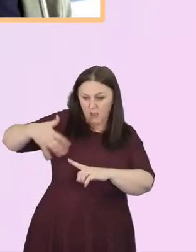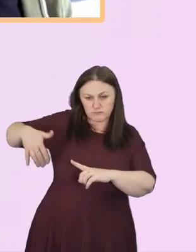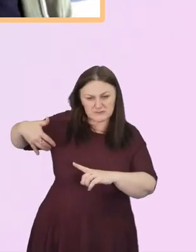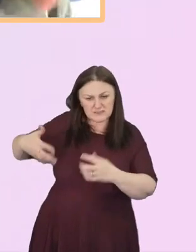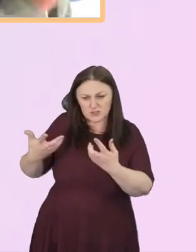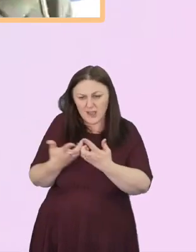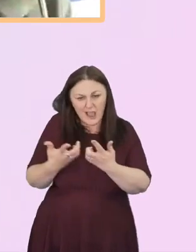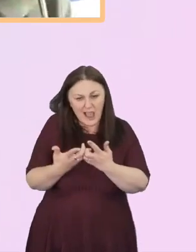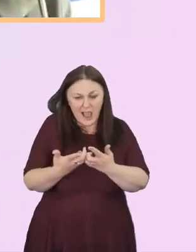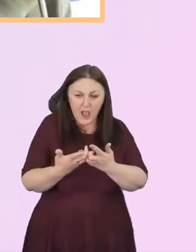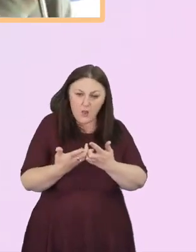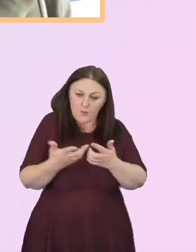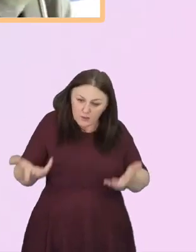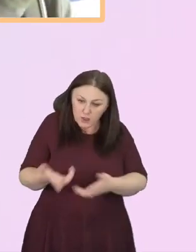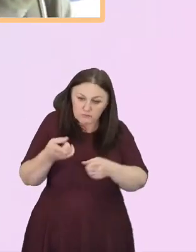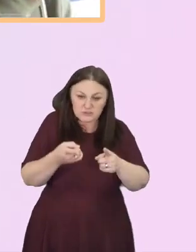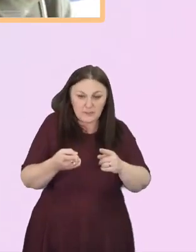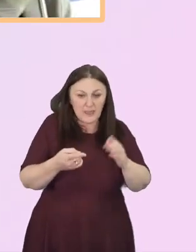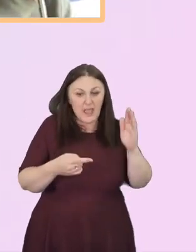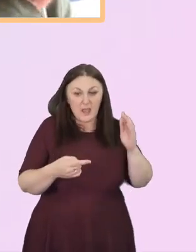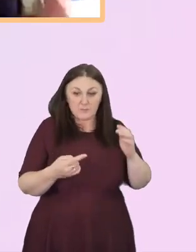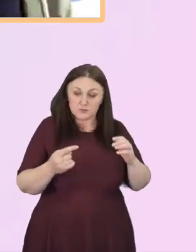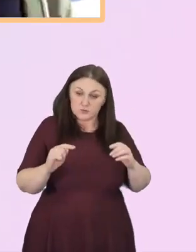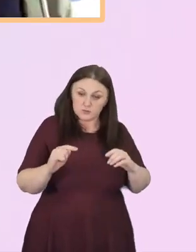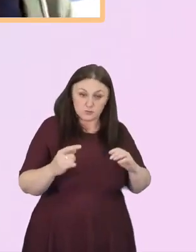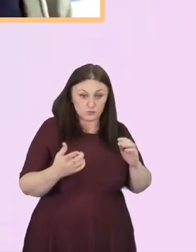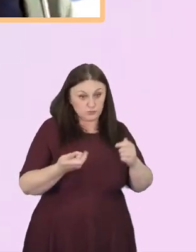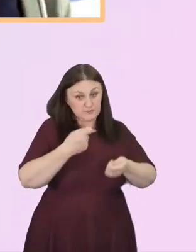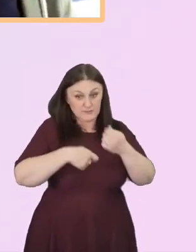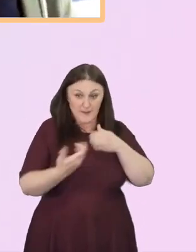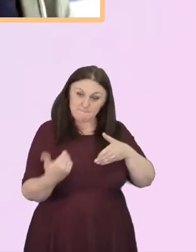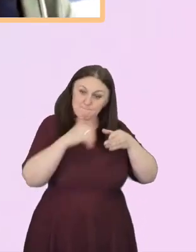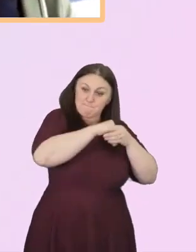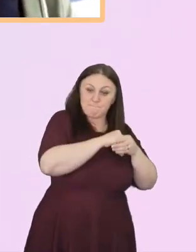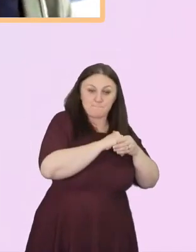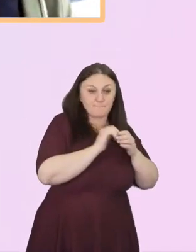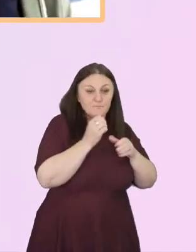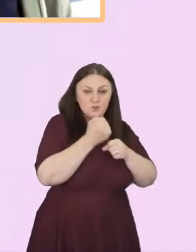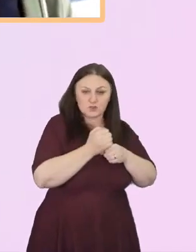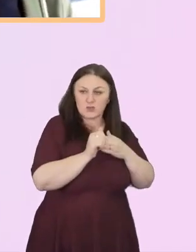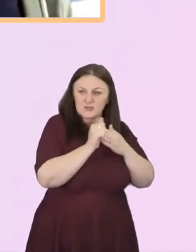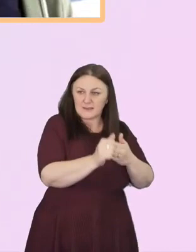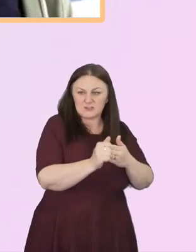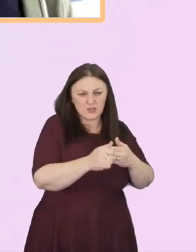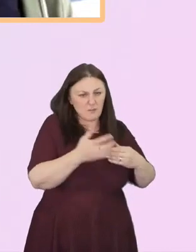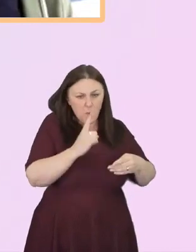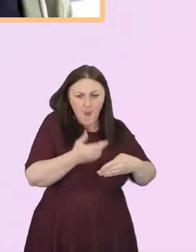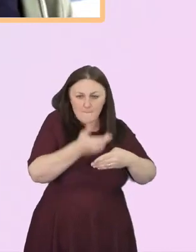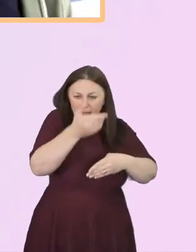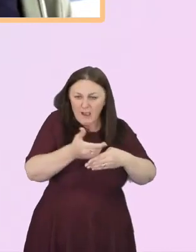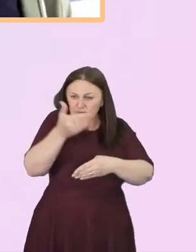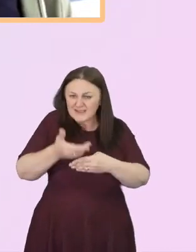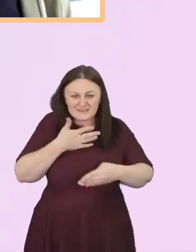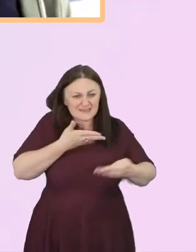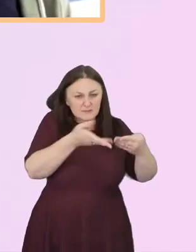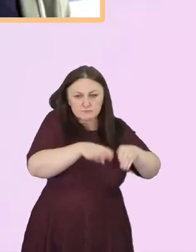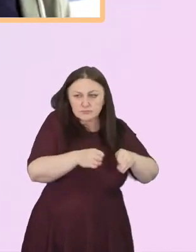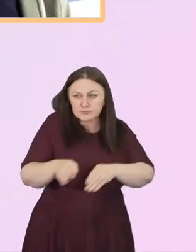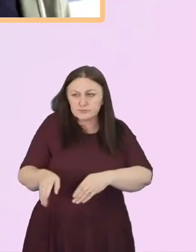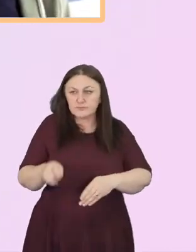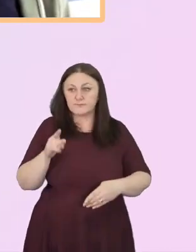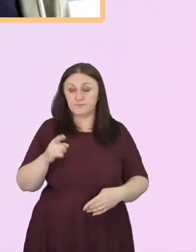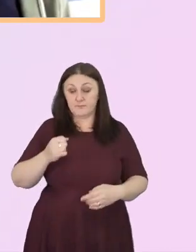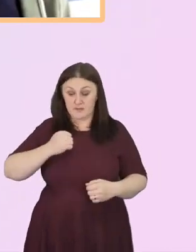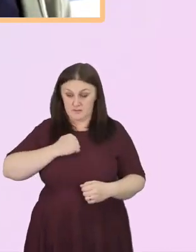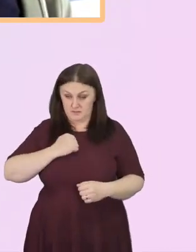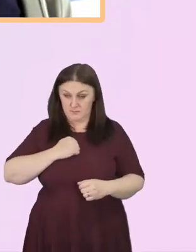church barriers need demolishing? I can certainly testify. My first church was a black majority church